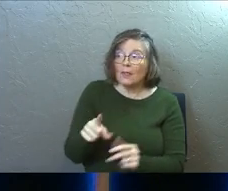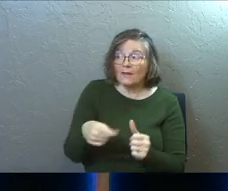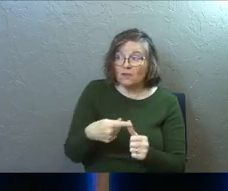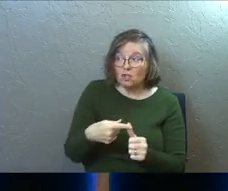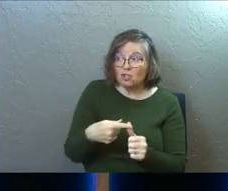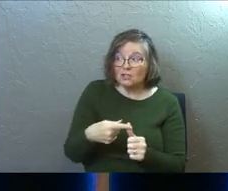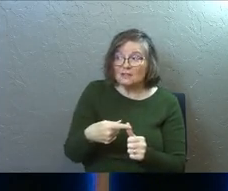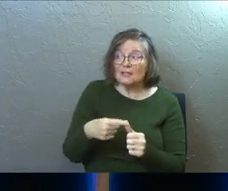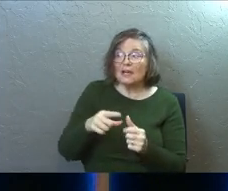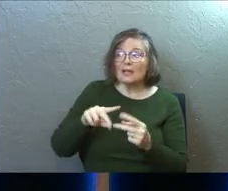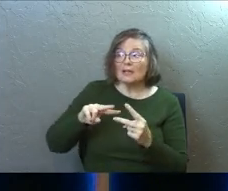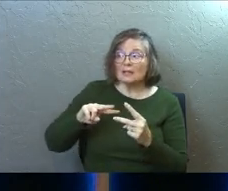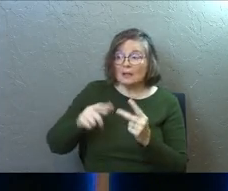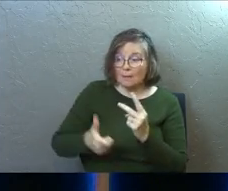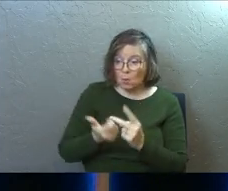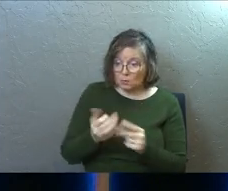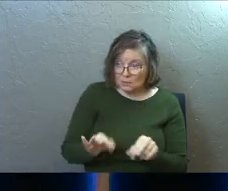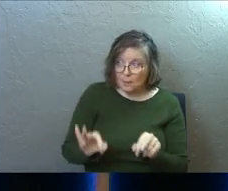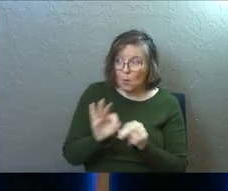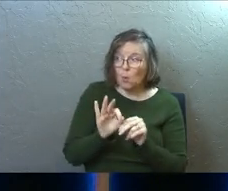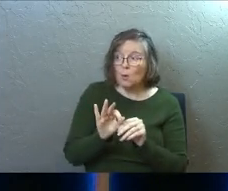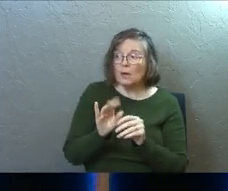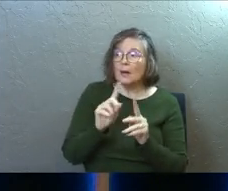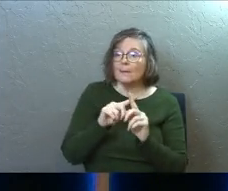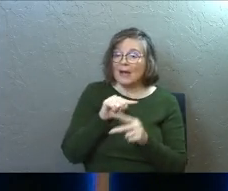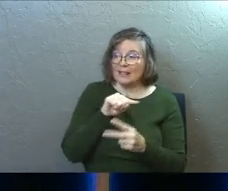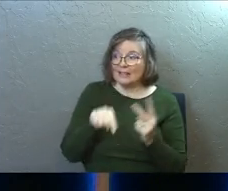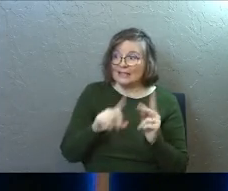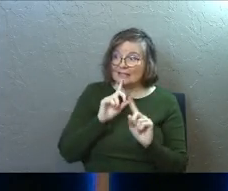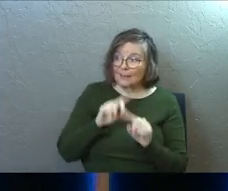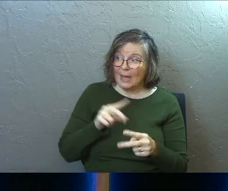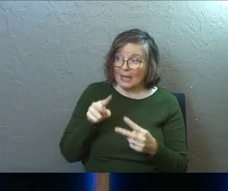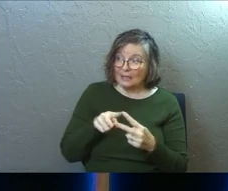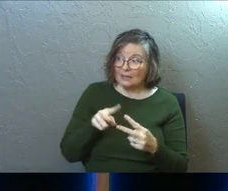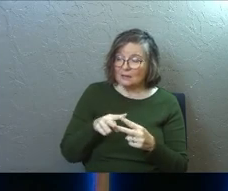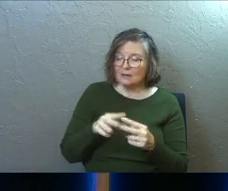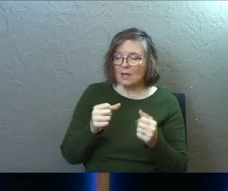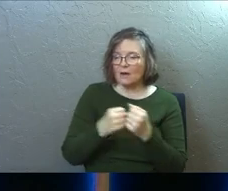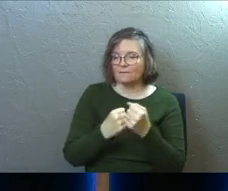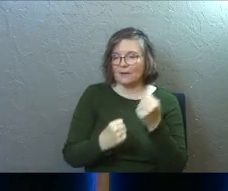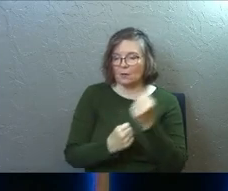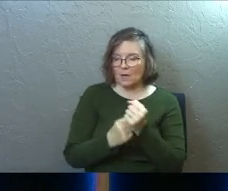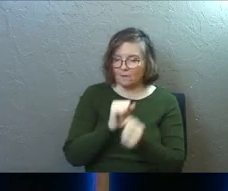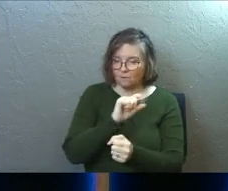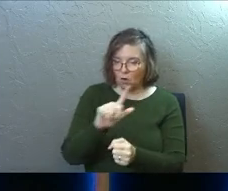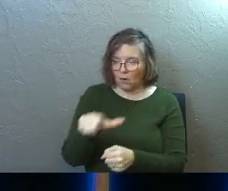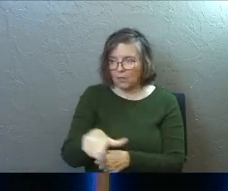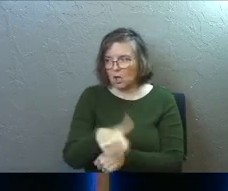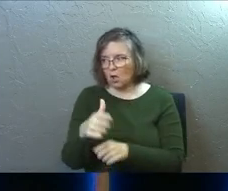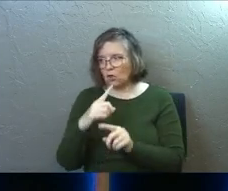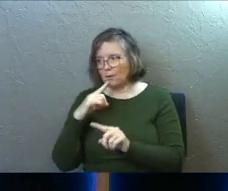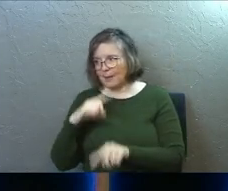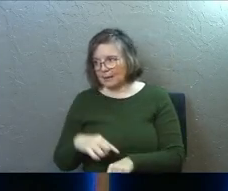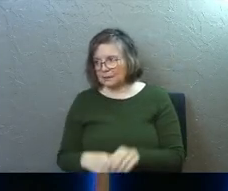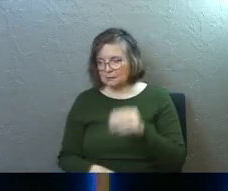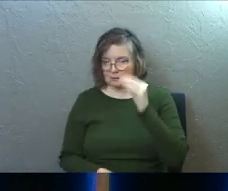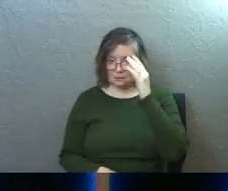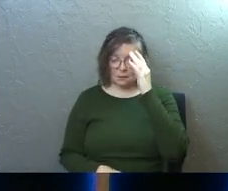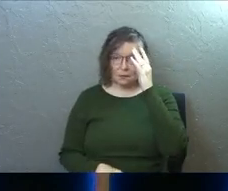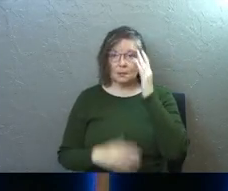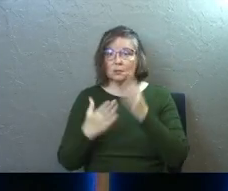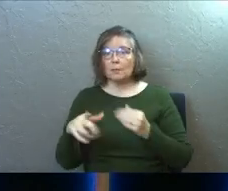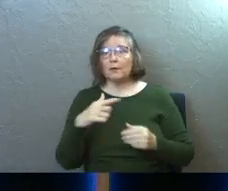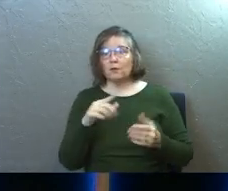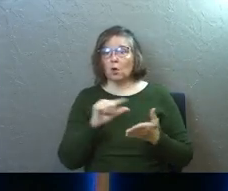they the first, not only they the most important, but these commands, they're the foundation for all the other commands. So